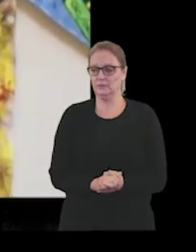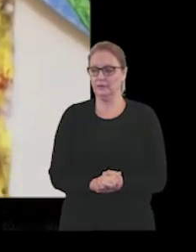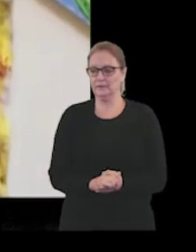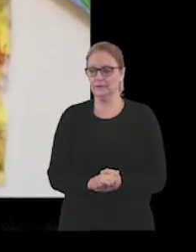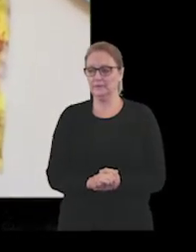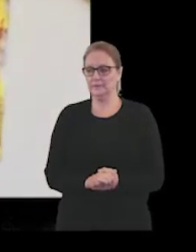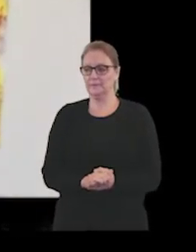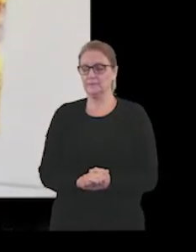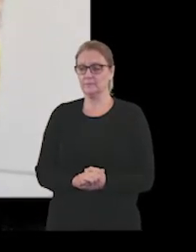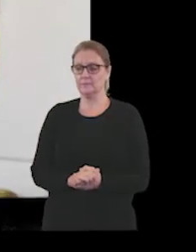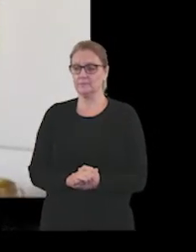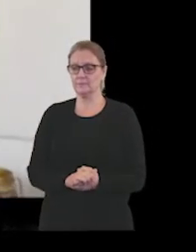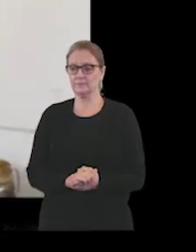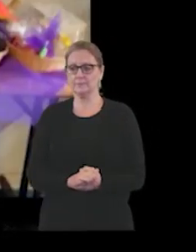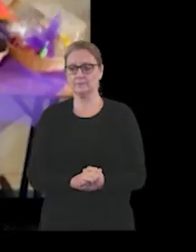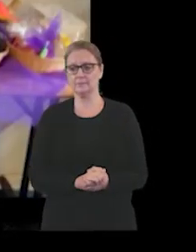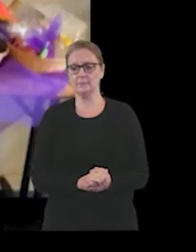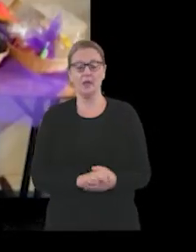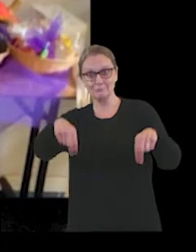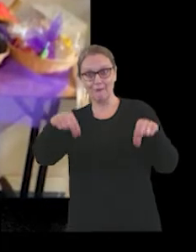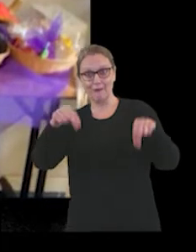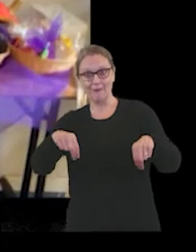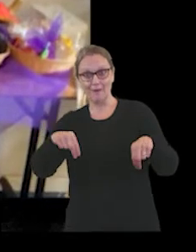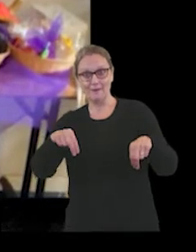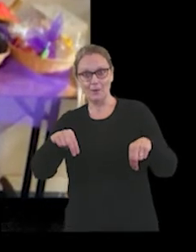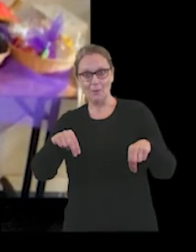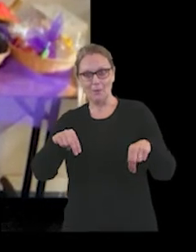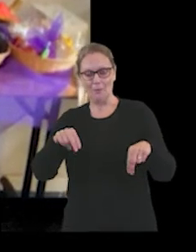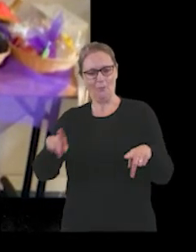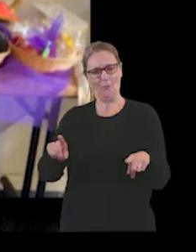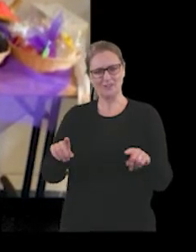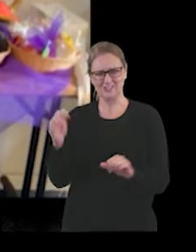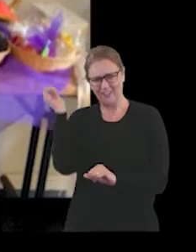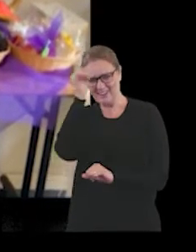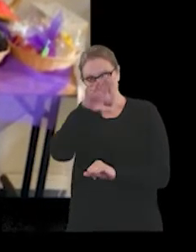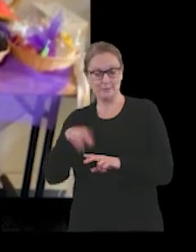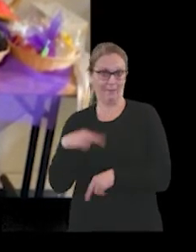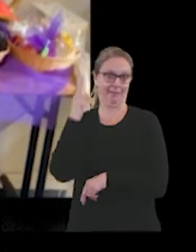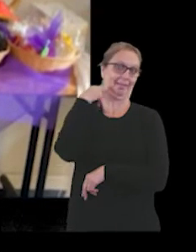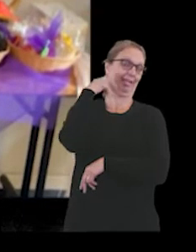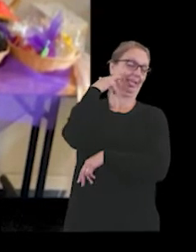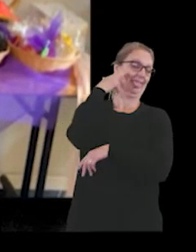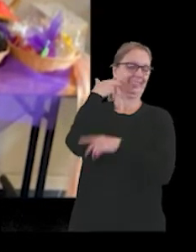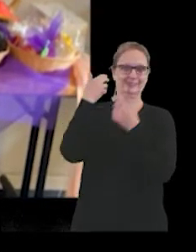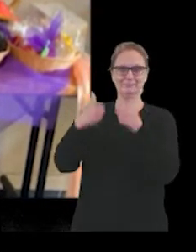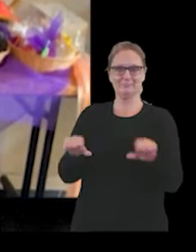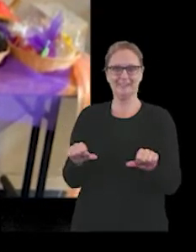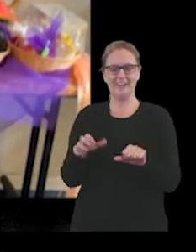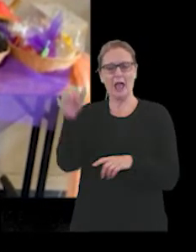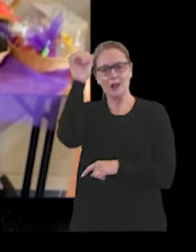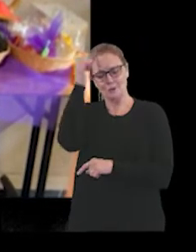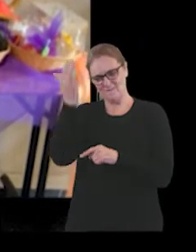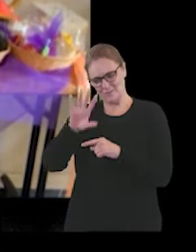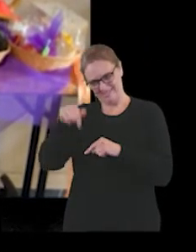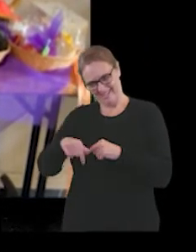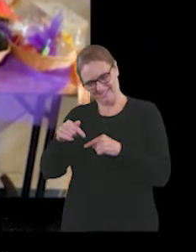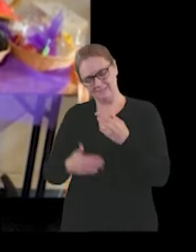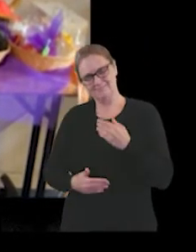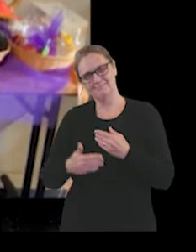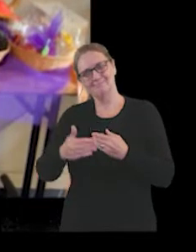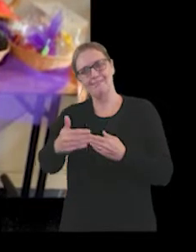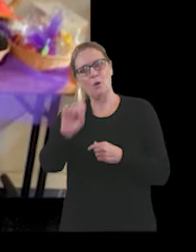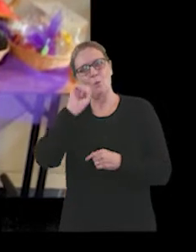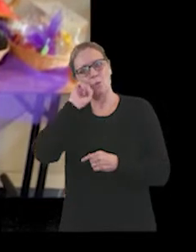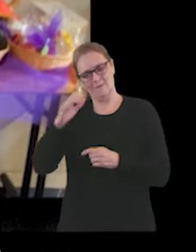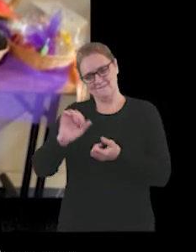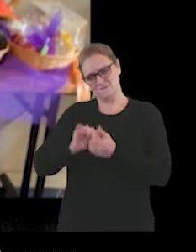A flower by name who I picked, one not too bright but my face you licked. I knew from then on you were going to be my friend